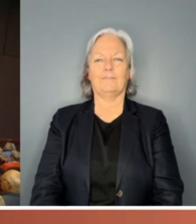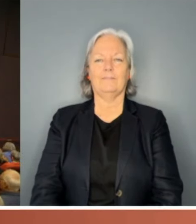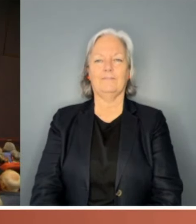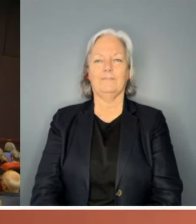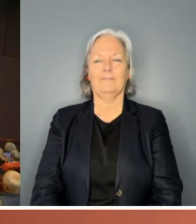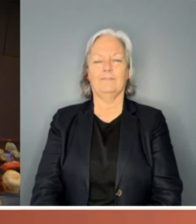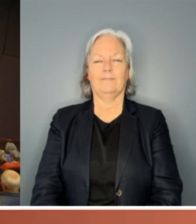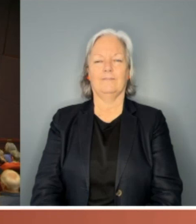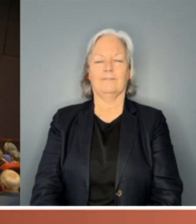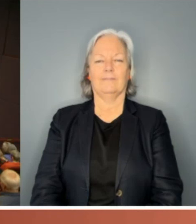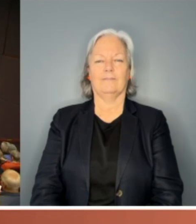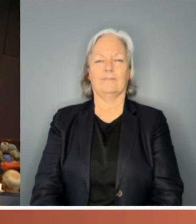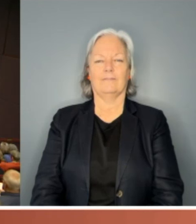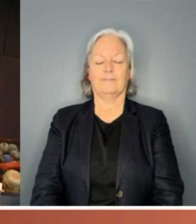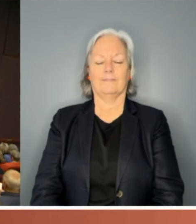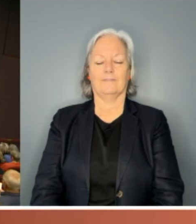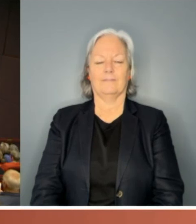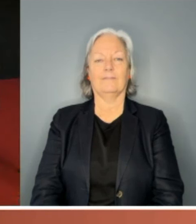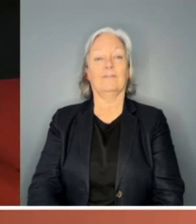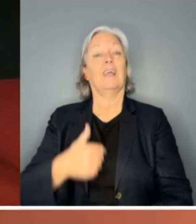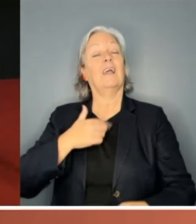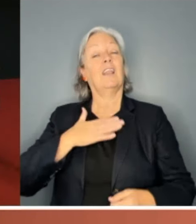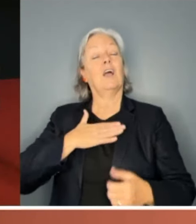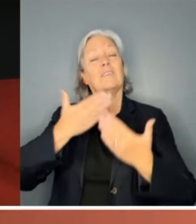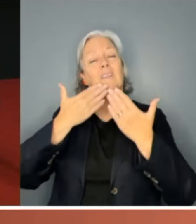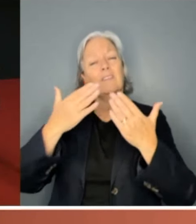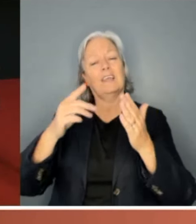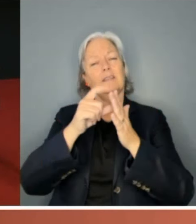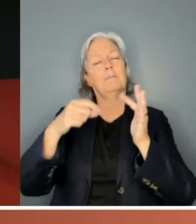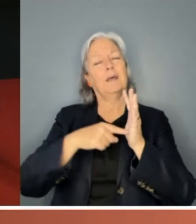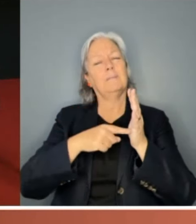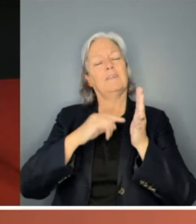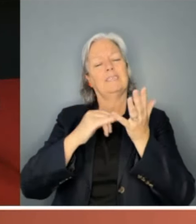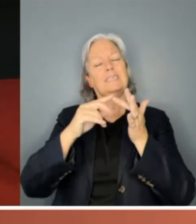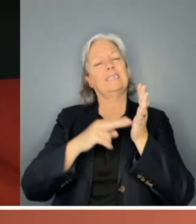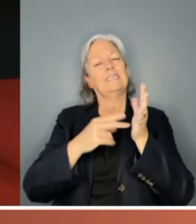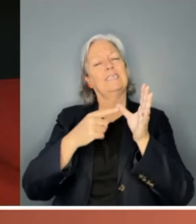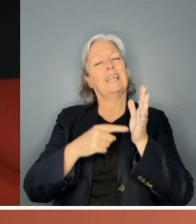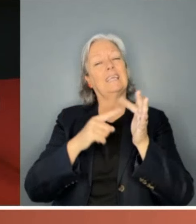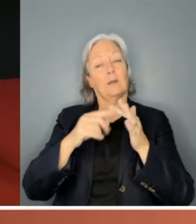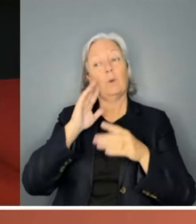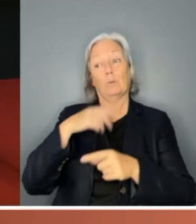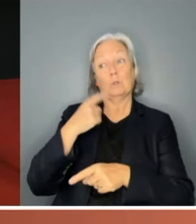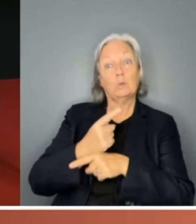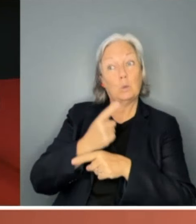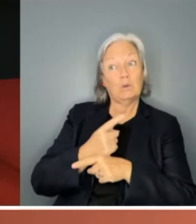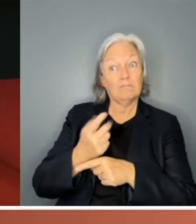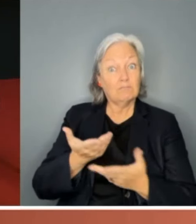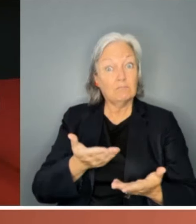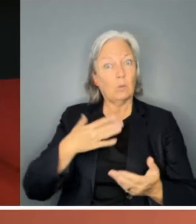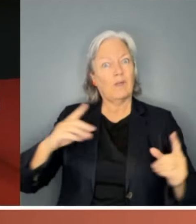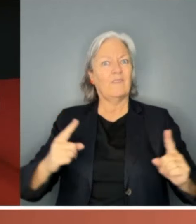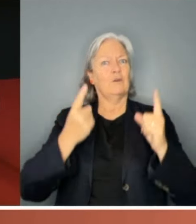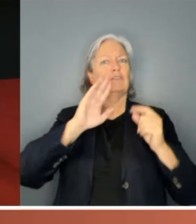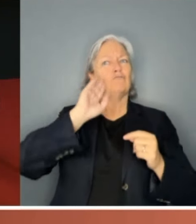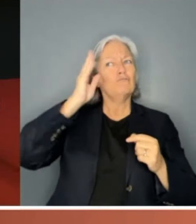And could I just thank also the Department of the Senate, who, when we raised this idea with them, they embraced it wholeheartedly,